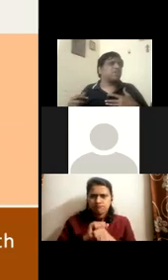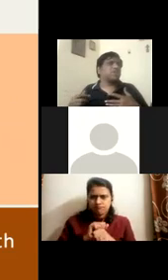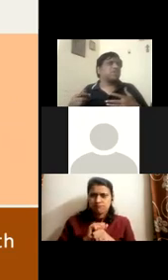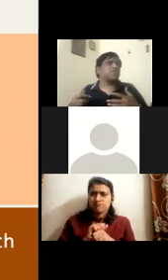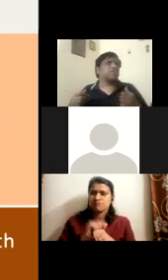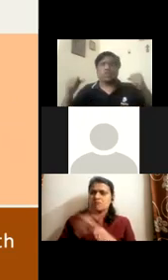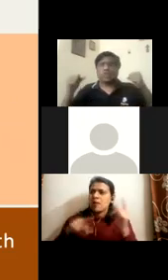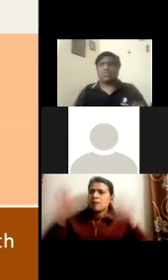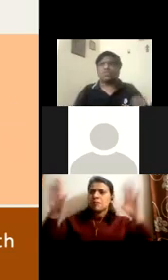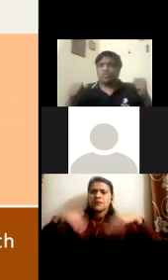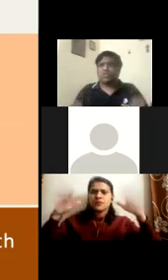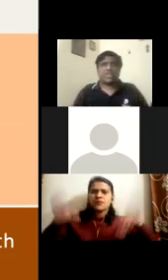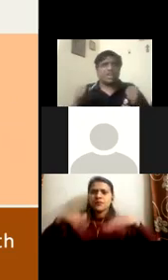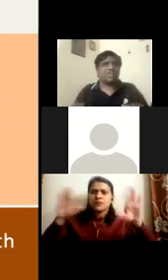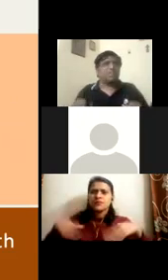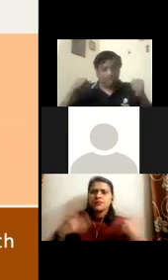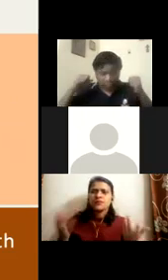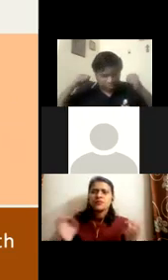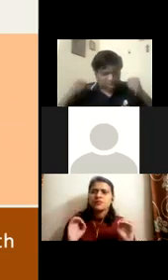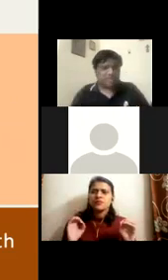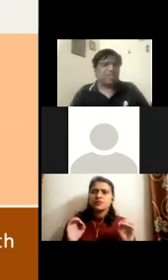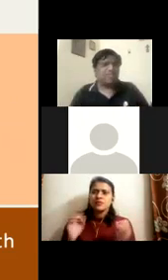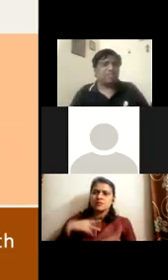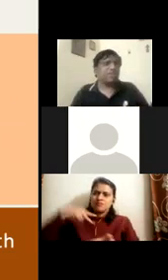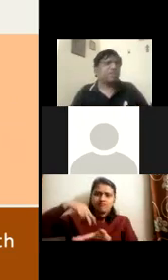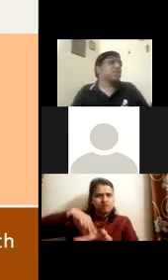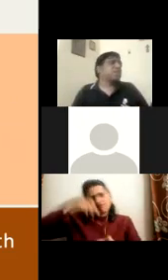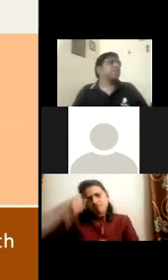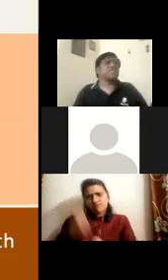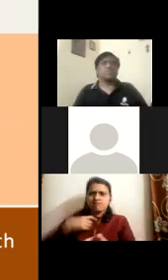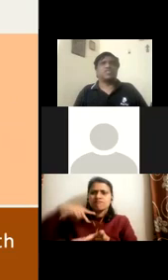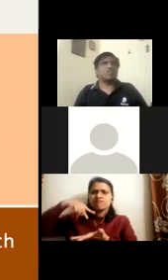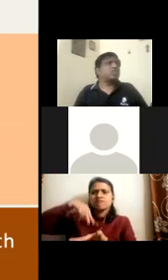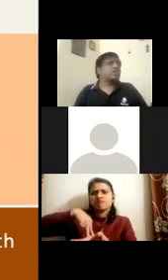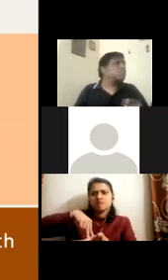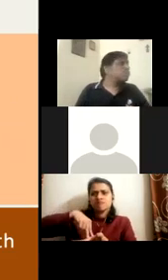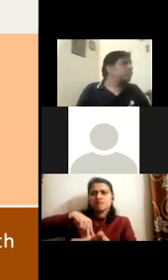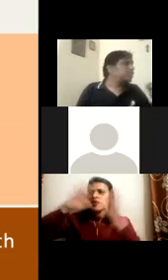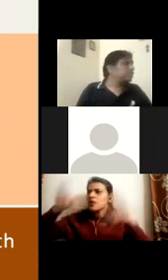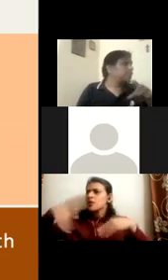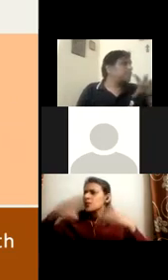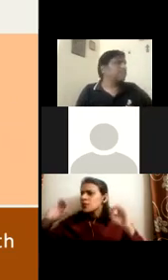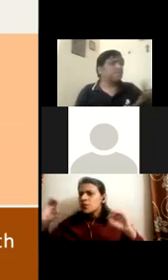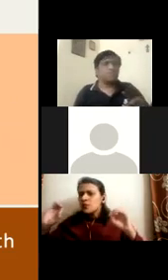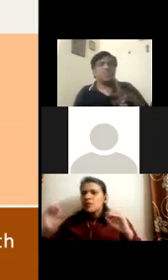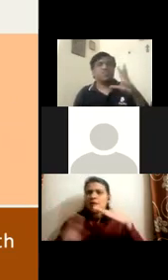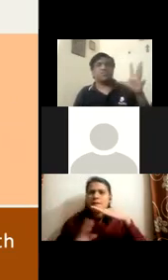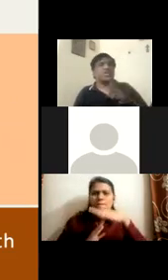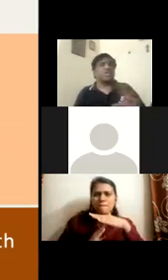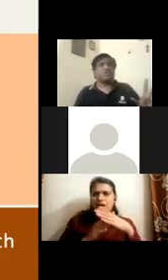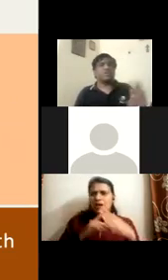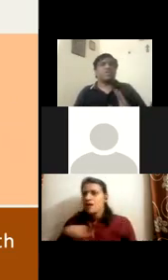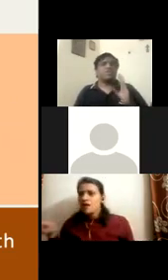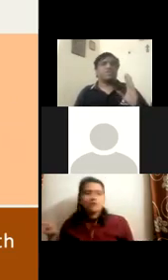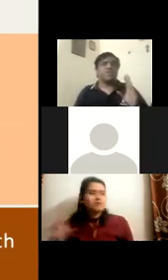coming or they thought, okay, my job is to stand and deliver. have to stand and deliver. If the customer is not there, go take a break, sit somewhere. No,